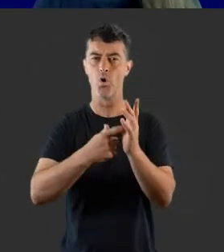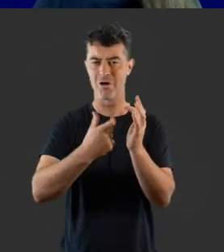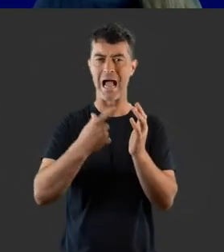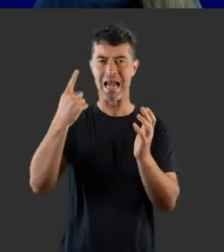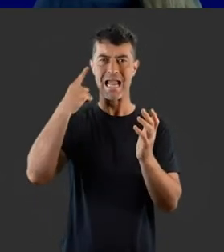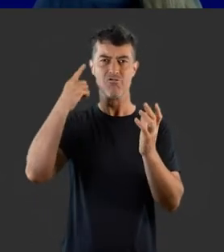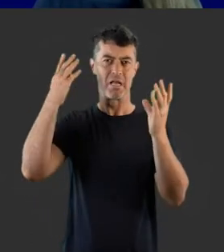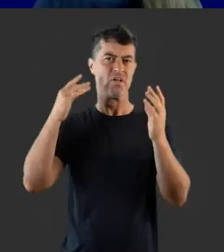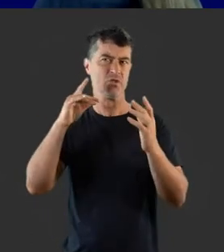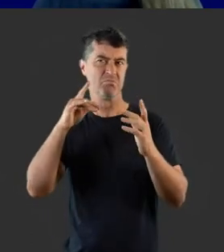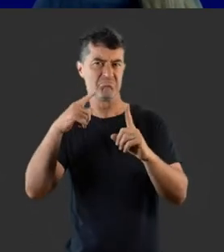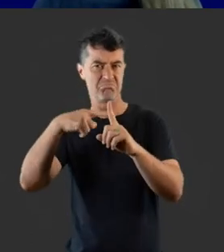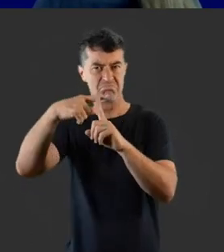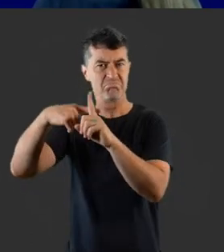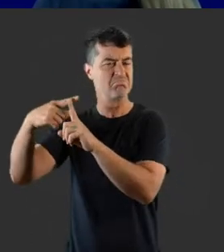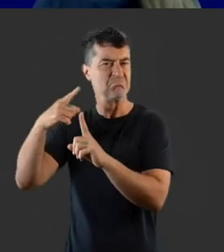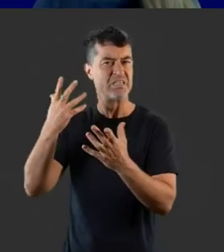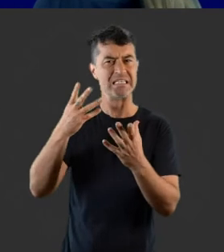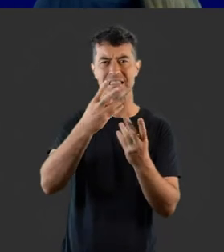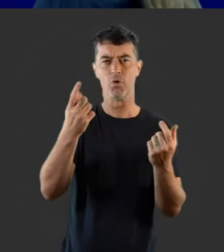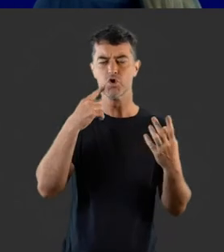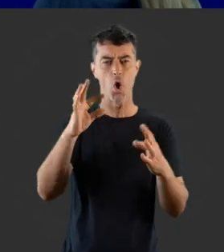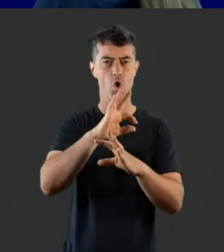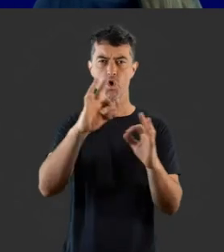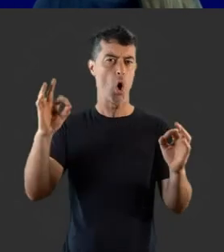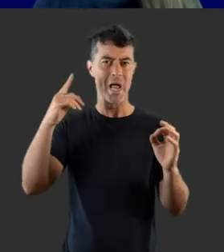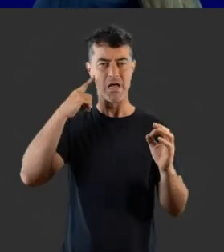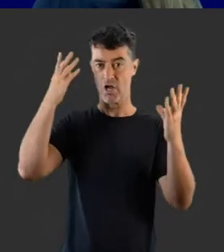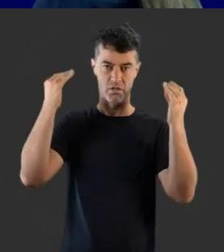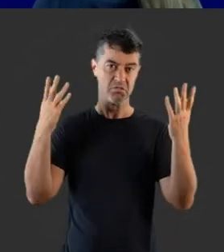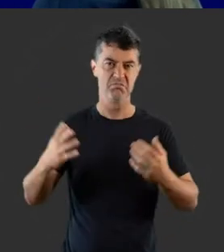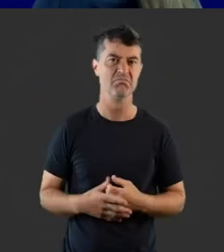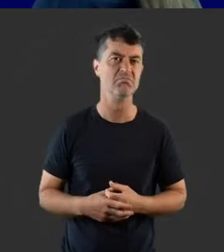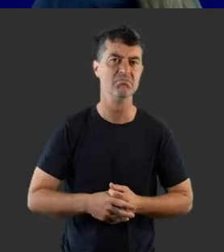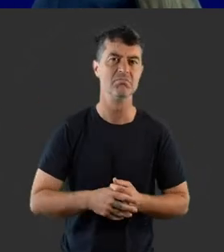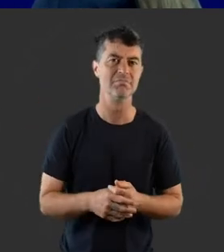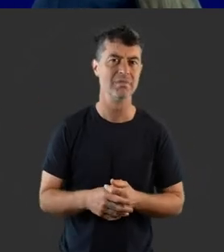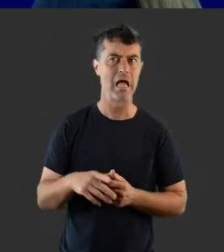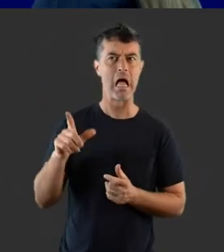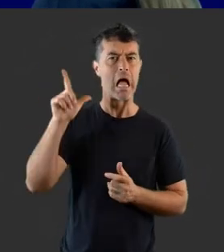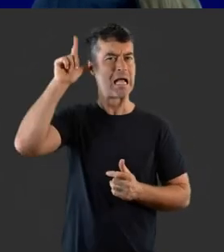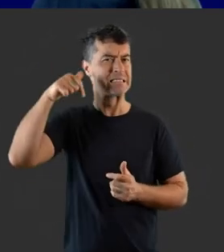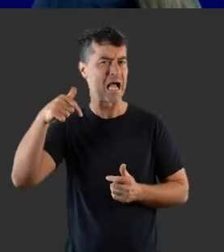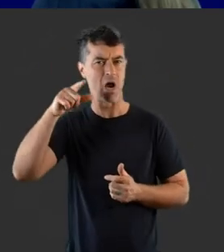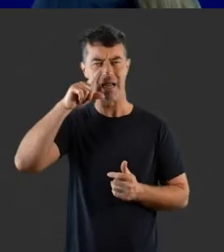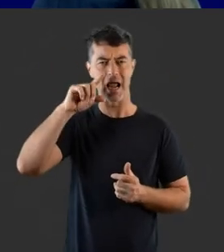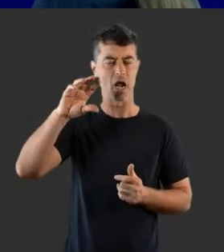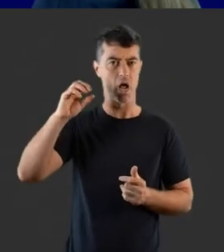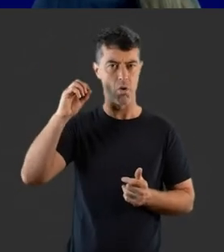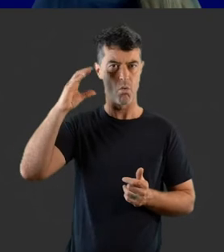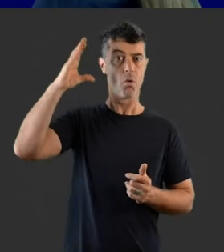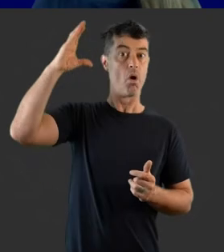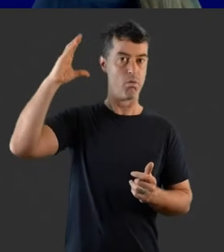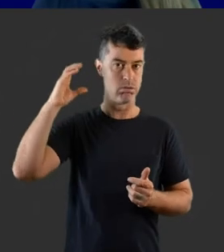than hearing levels would predict and some show no hearing loss. sound may fade in and out